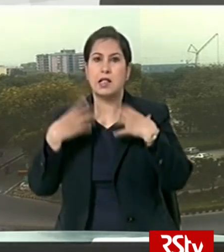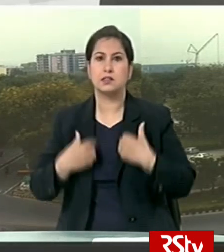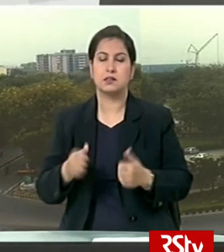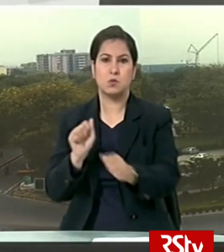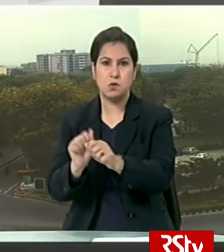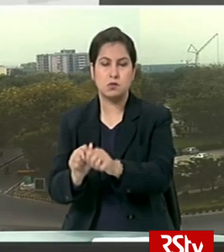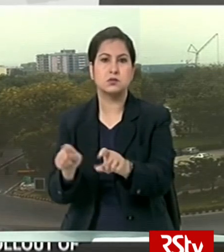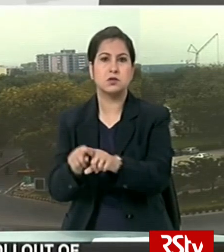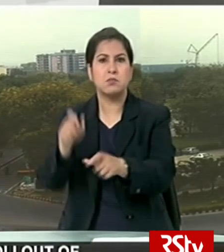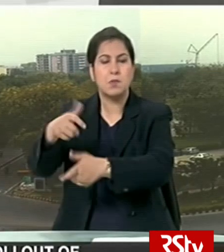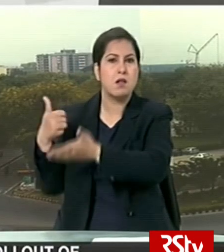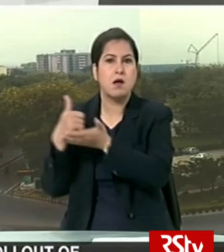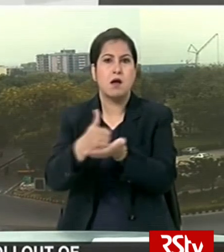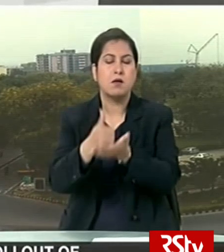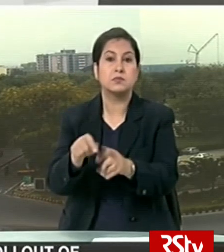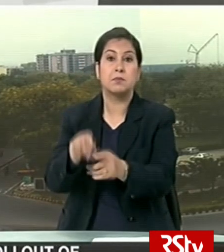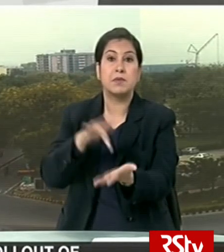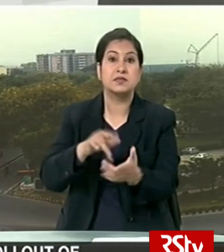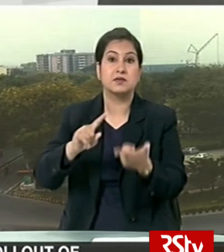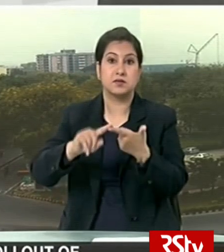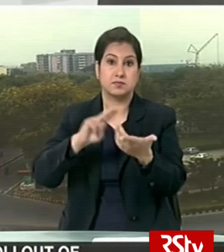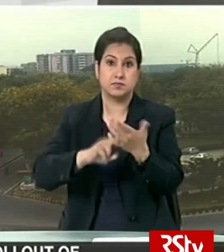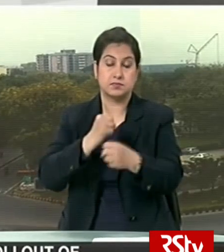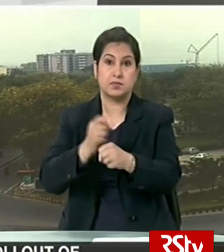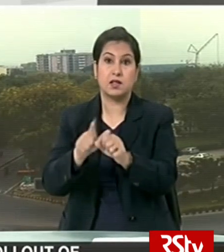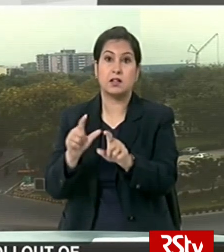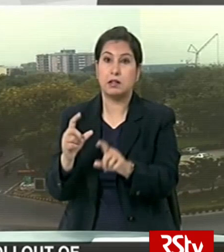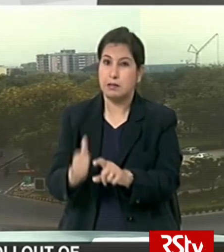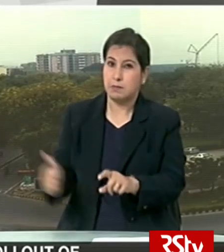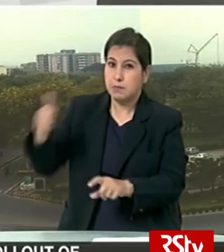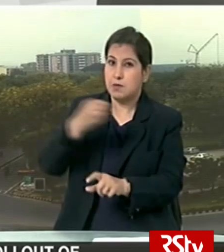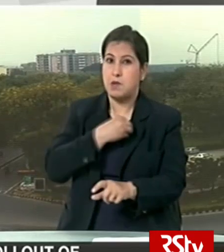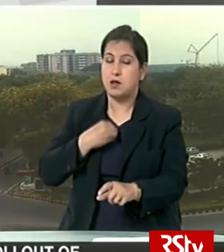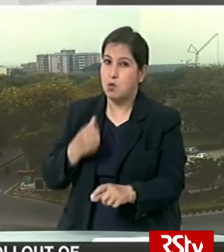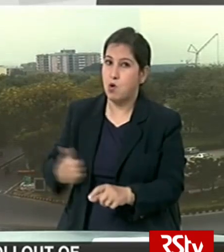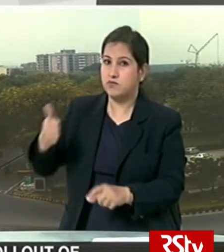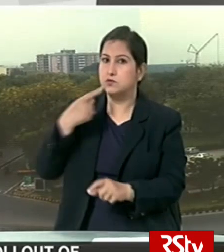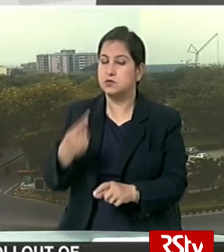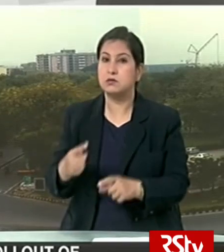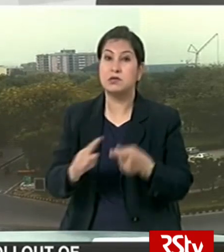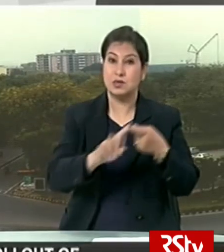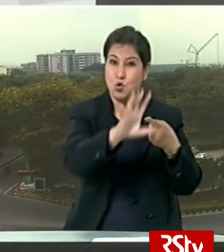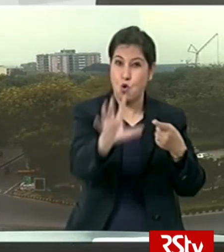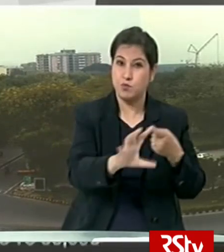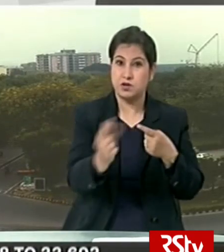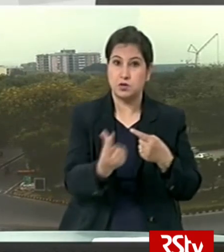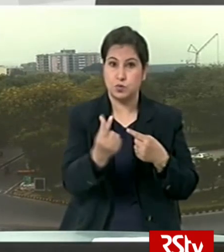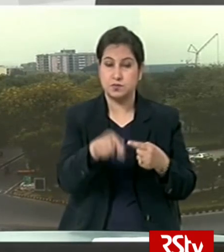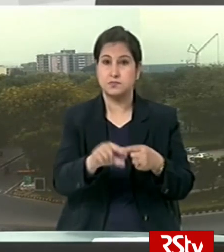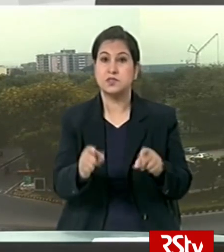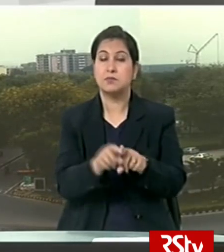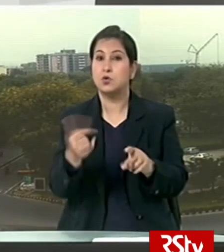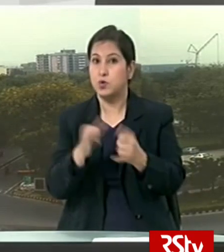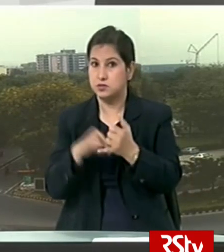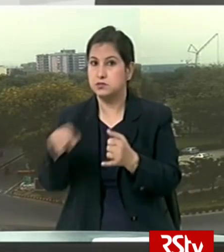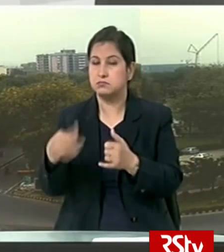and carers as announced by England's Deputy Chief Medical Officer following the lead of the European Union and